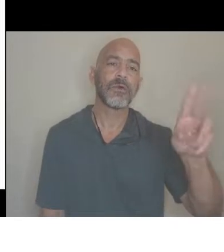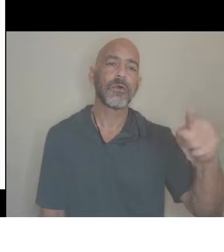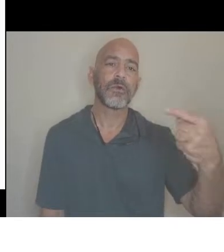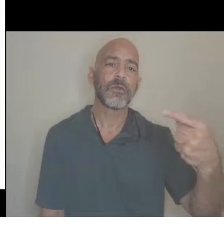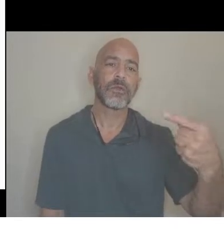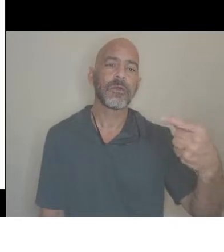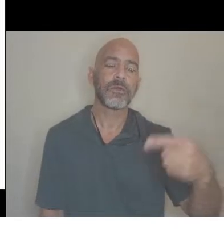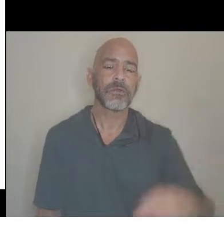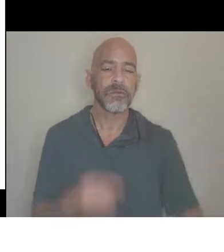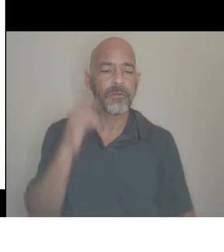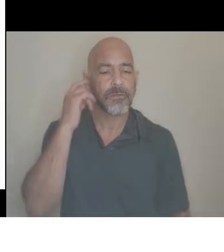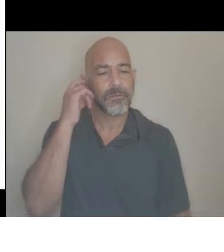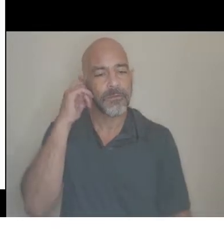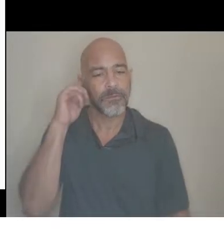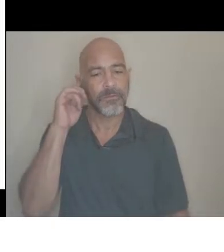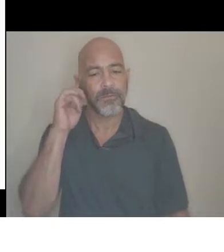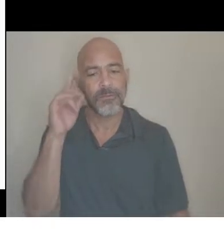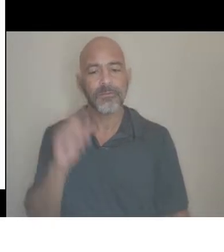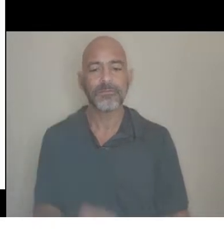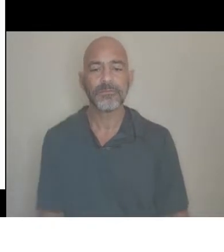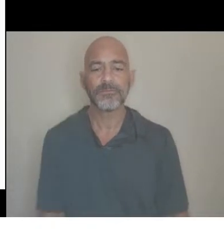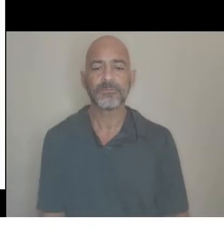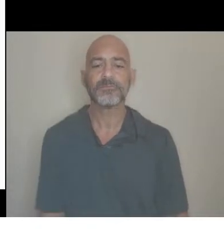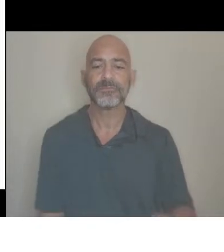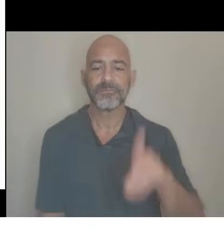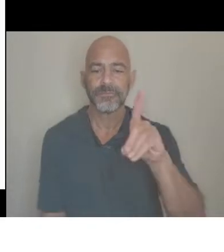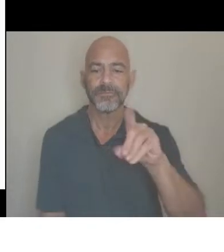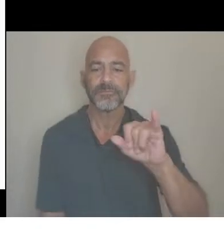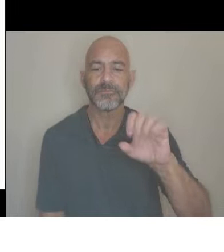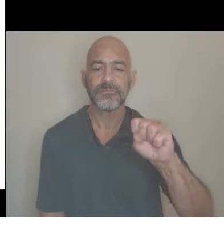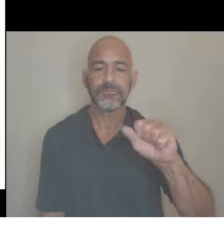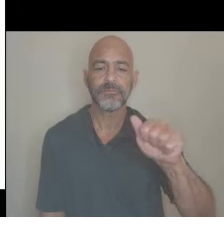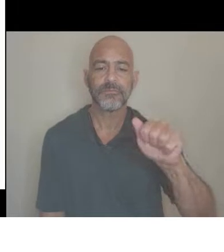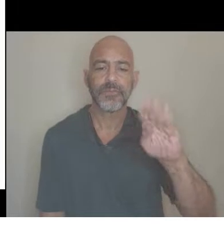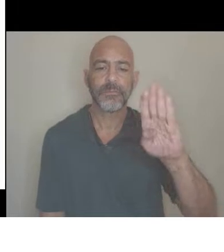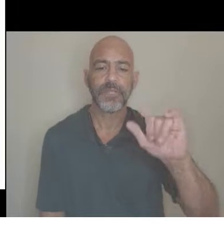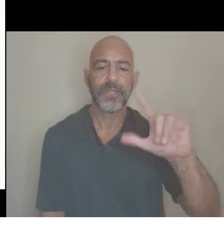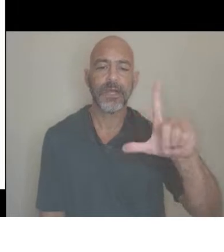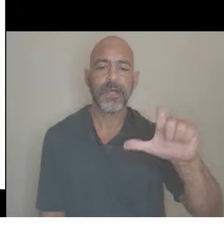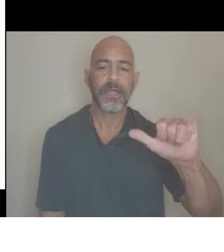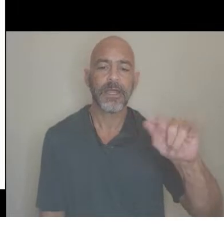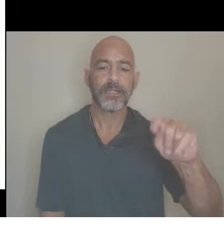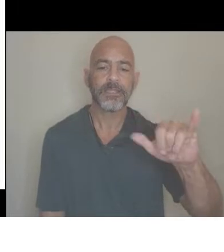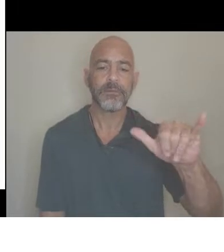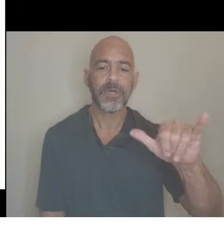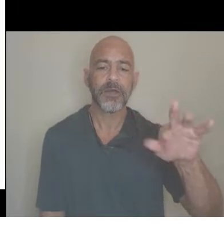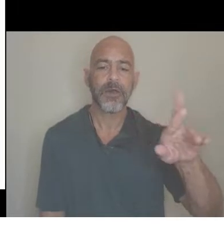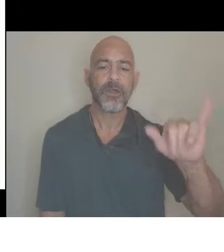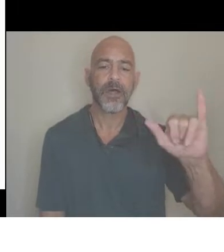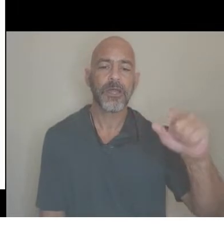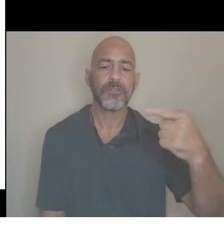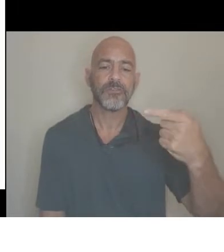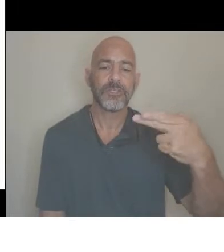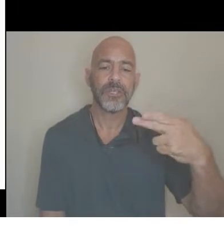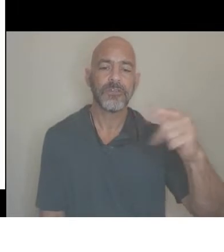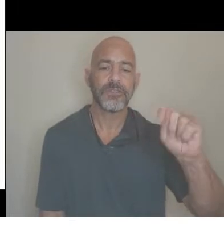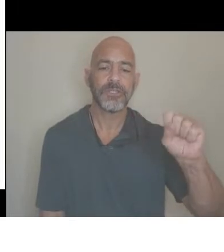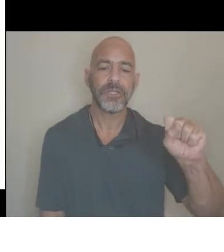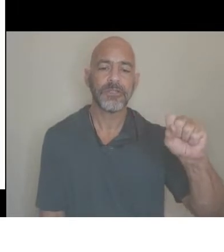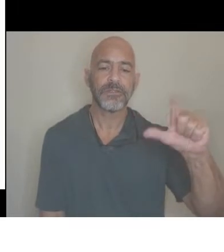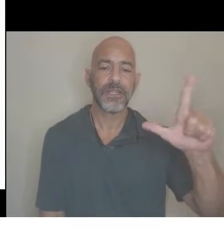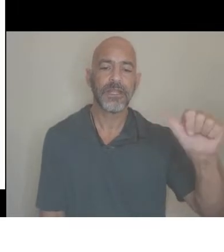-r-i-g-h-t-s-l-a-dot-o-r-g,